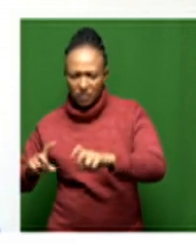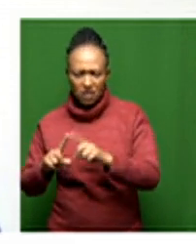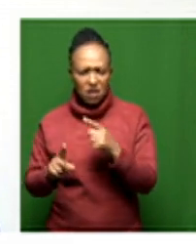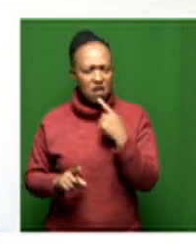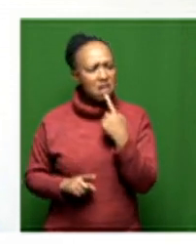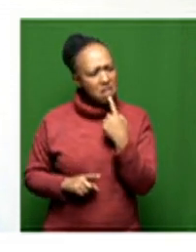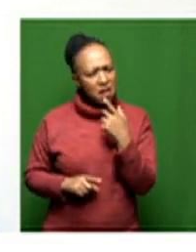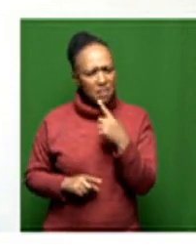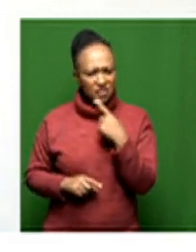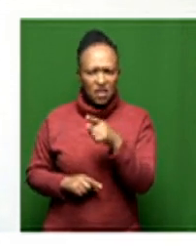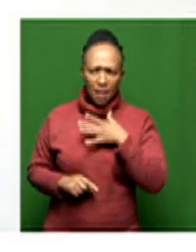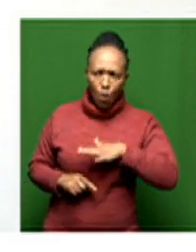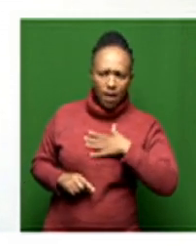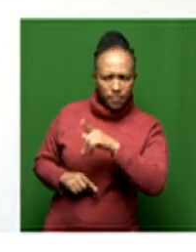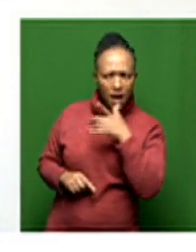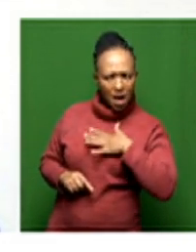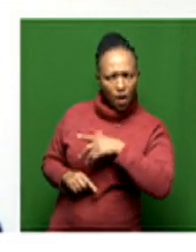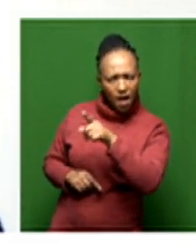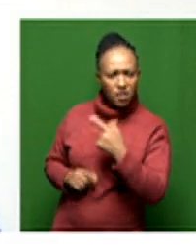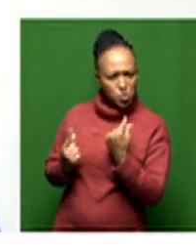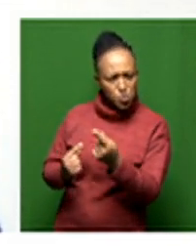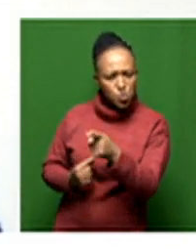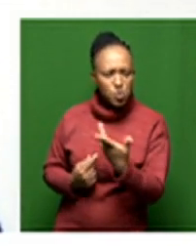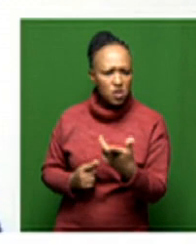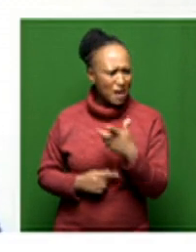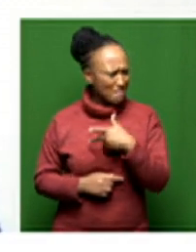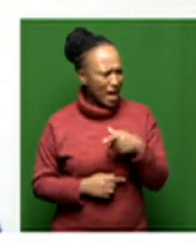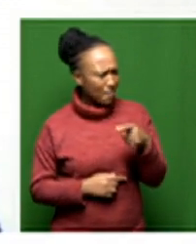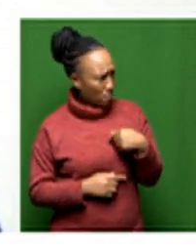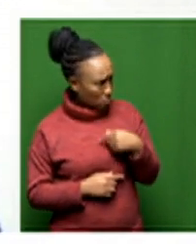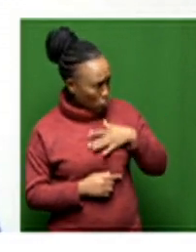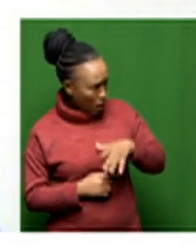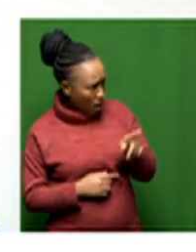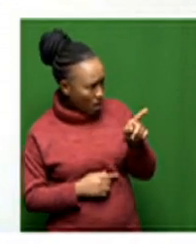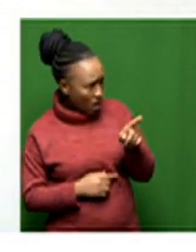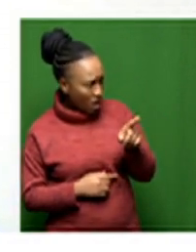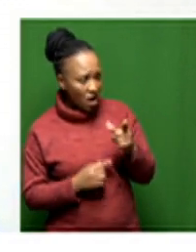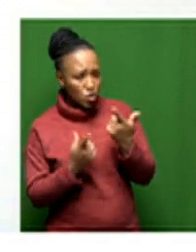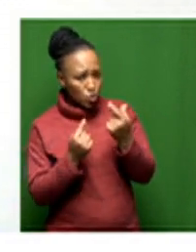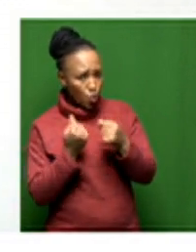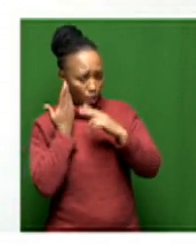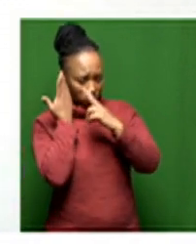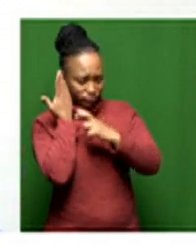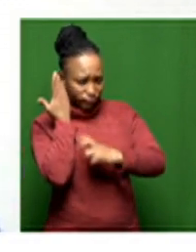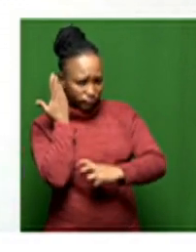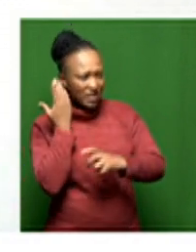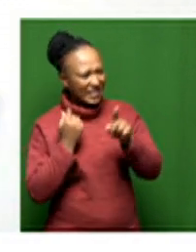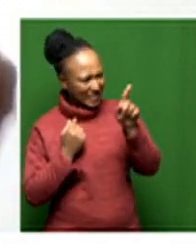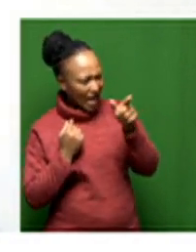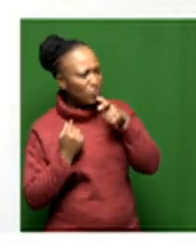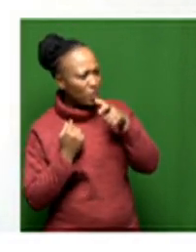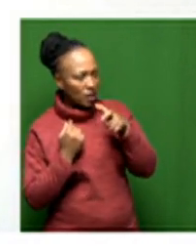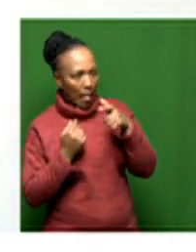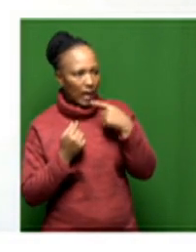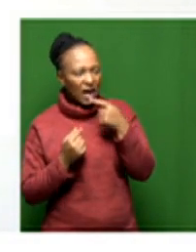just i kept on saying that that's what i want to do that's what i want to do my mom was like oh you want to be an archaeologist and i'm like that word